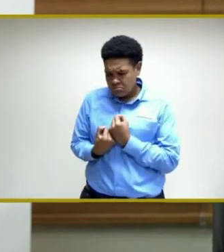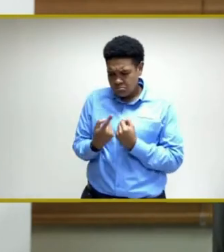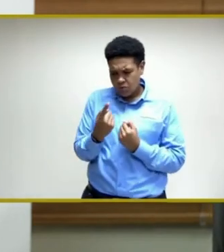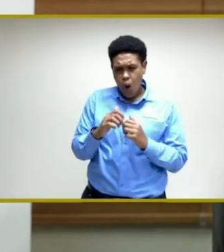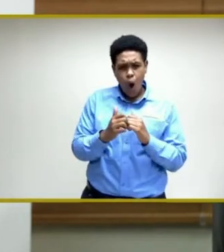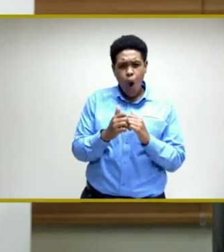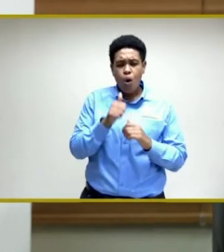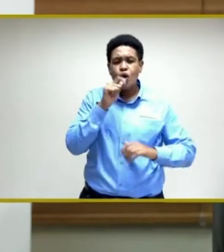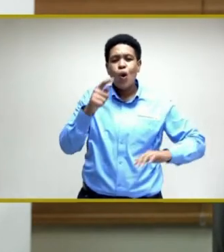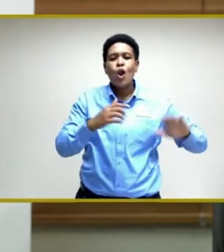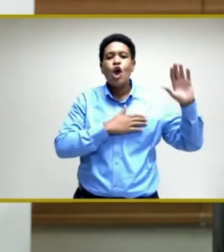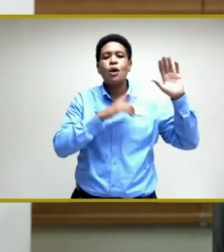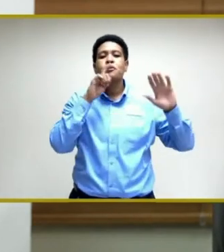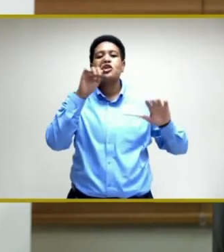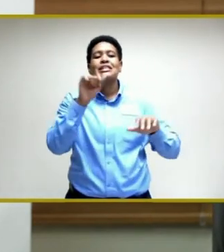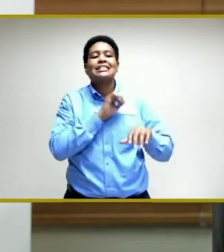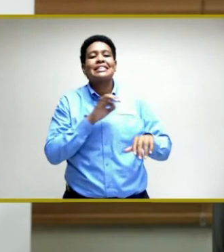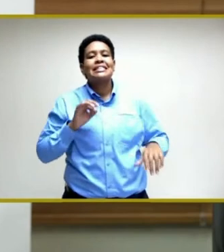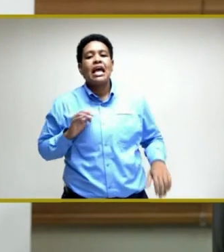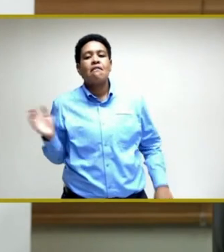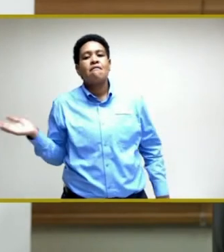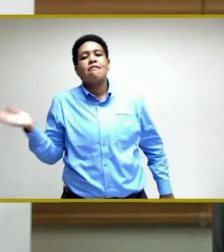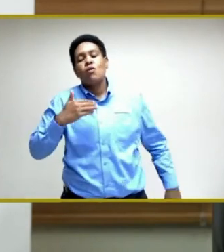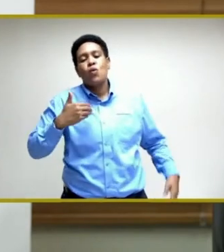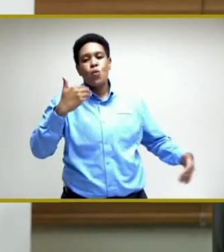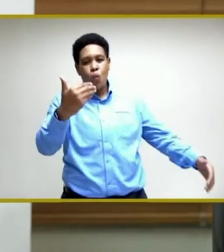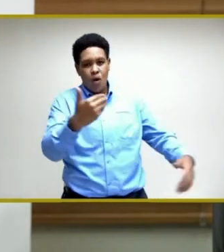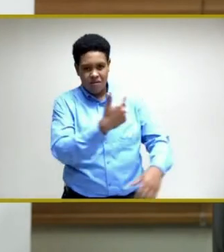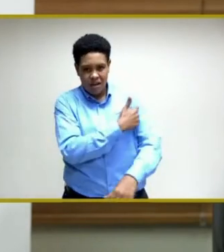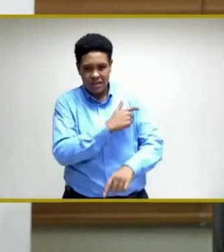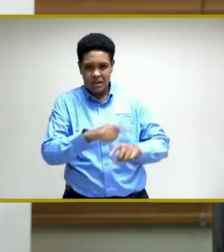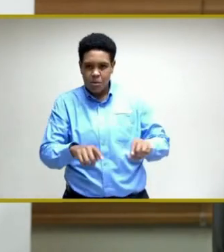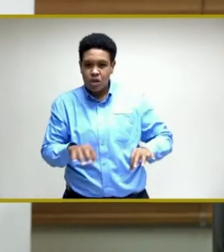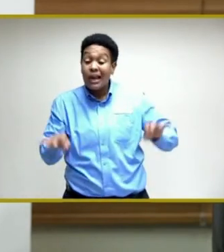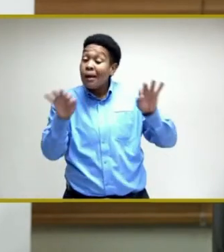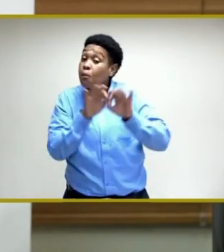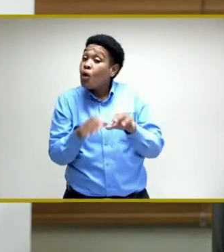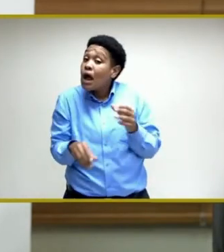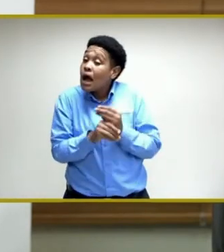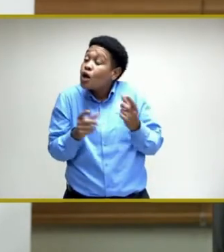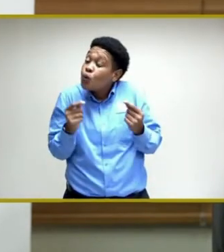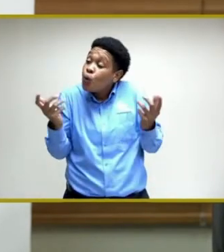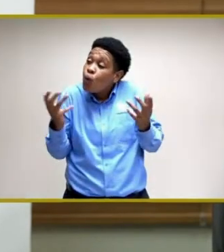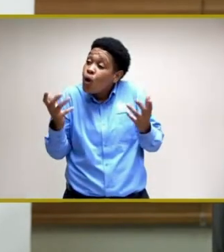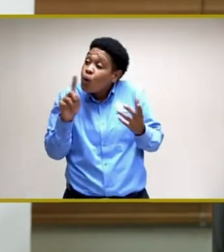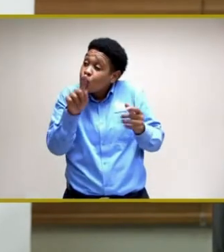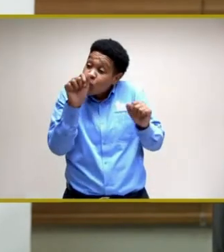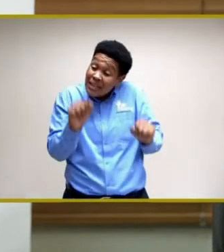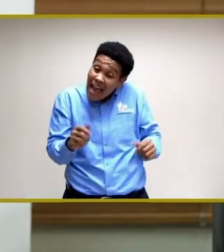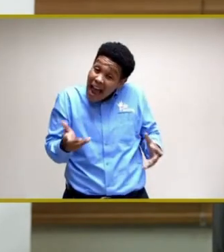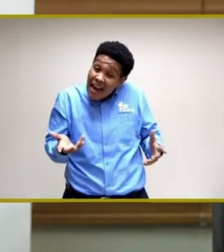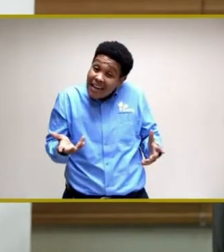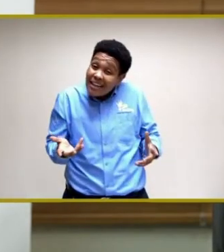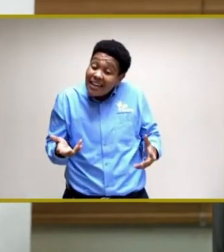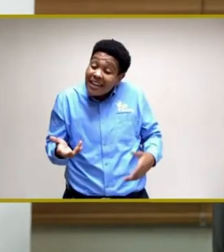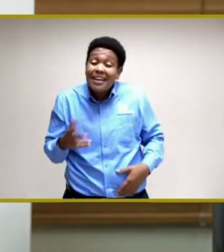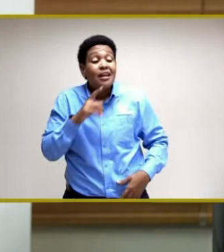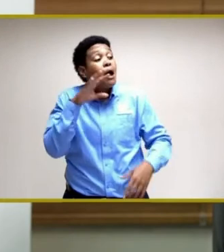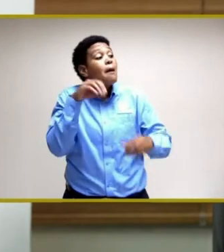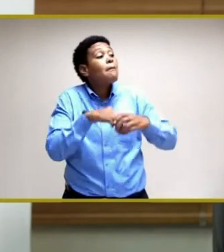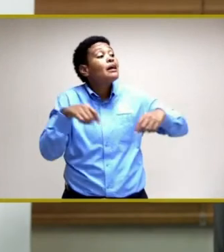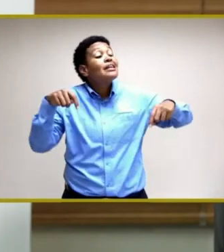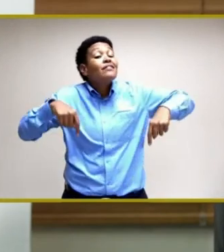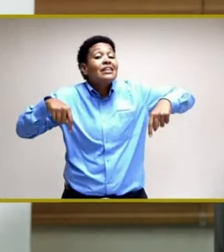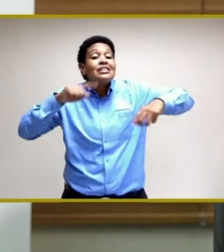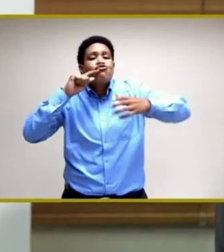commit to getting your employees to take the vaccine, but also importantly, where you can, be a part of